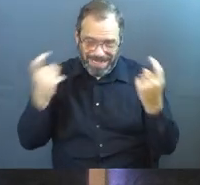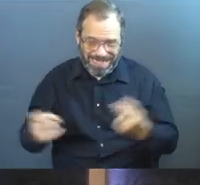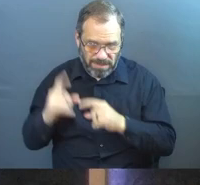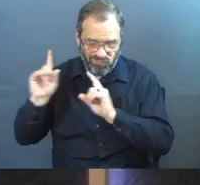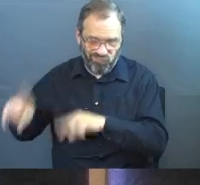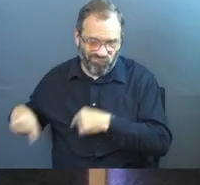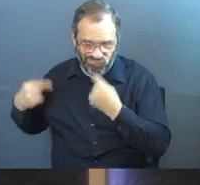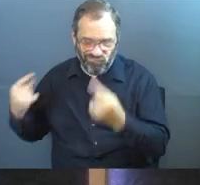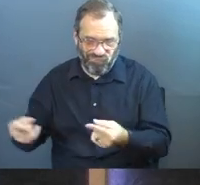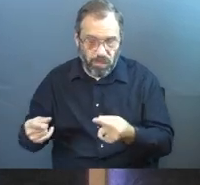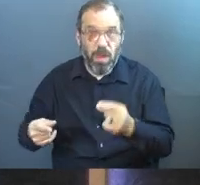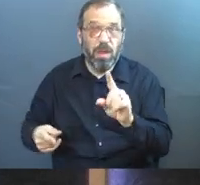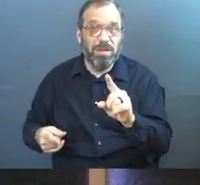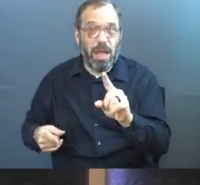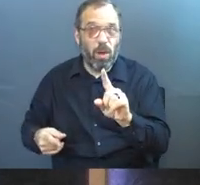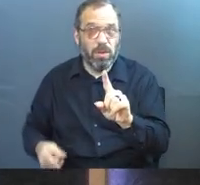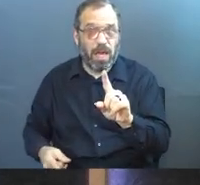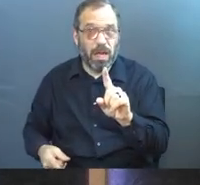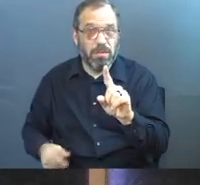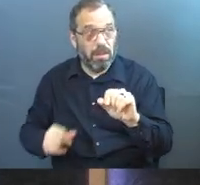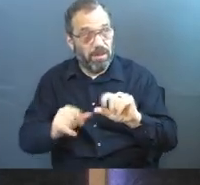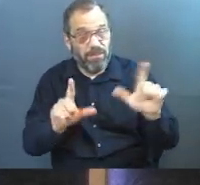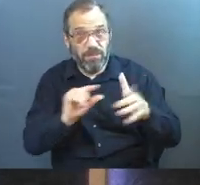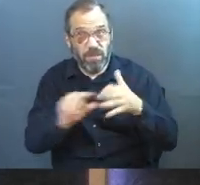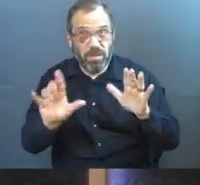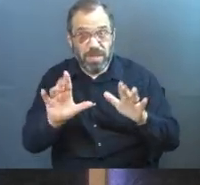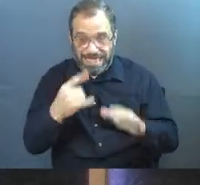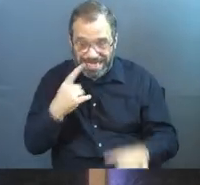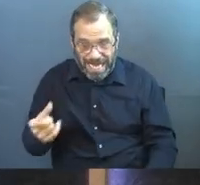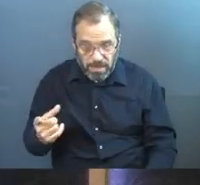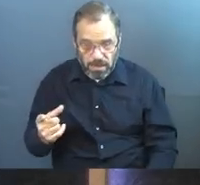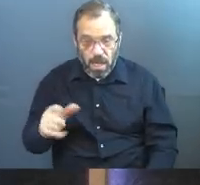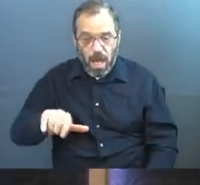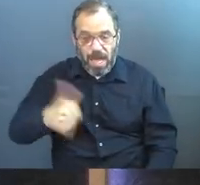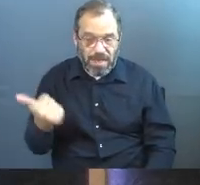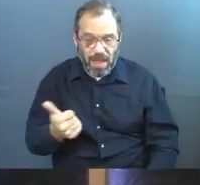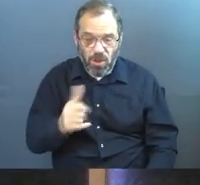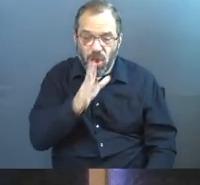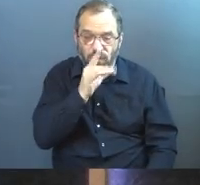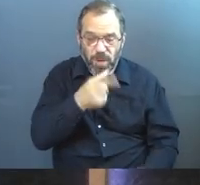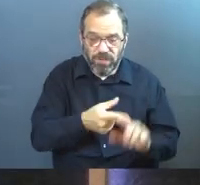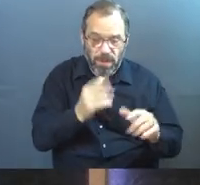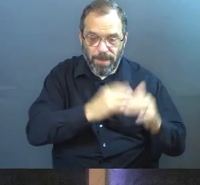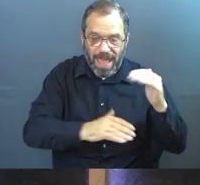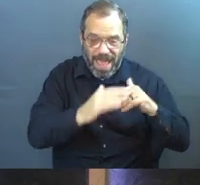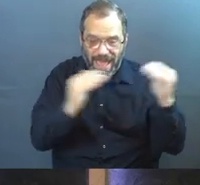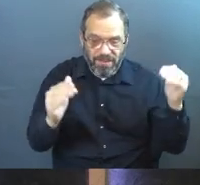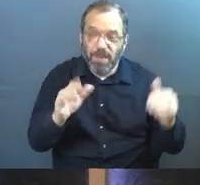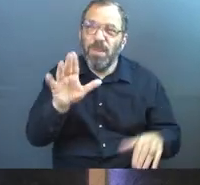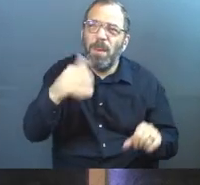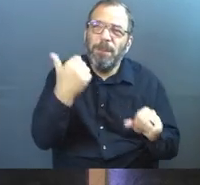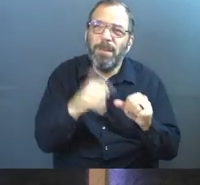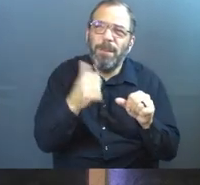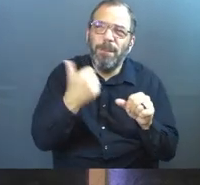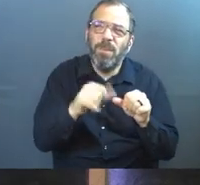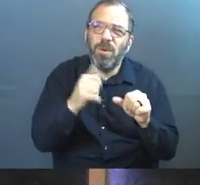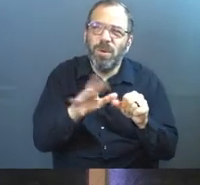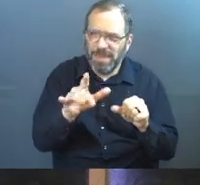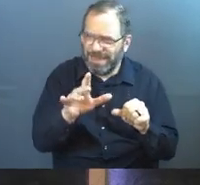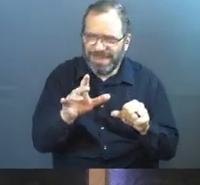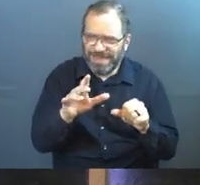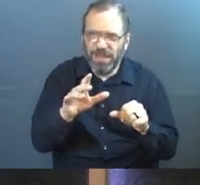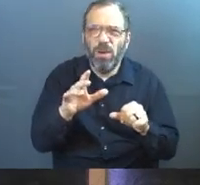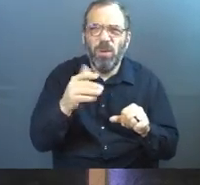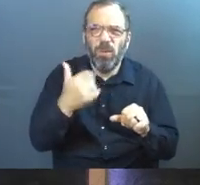or her sins. Now leave that up for just a second. I want you to see something. Notice how it says another voice from heaven. So if you remember just a minute